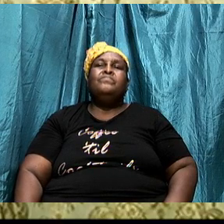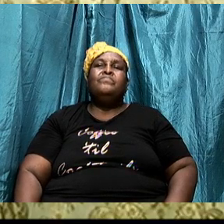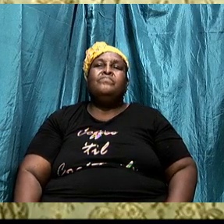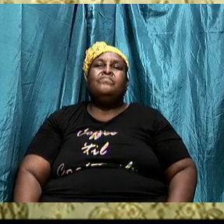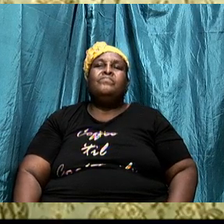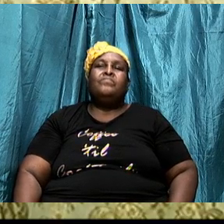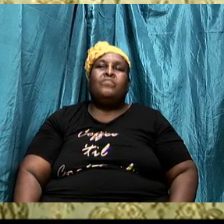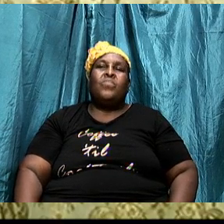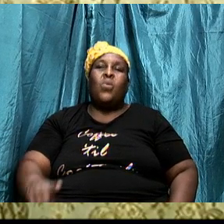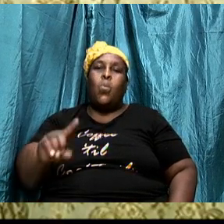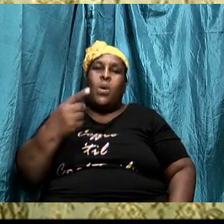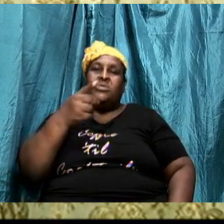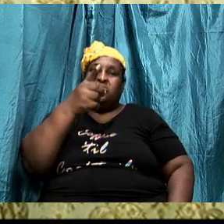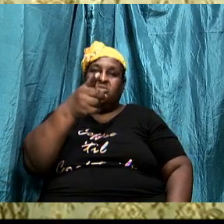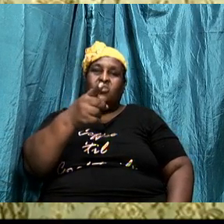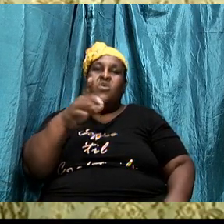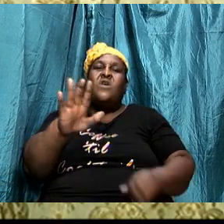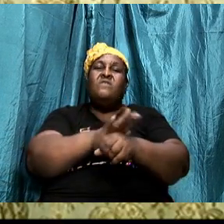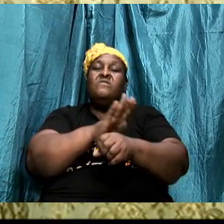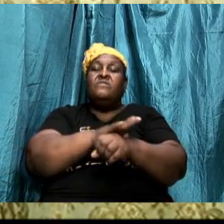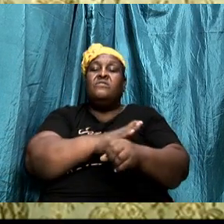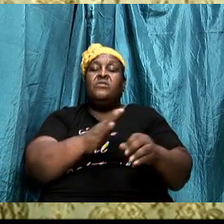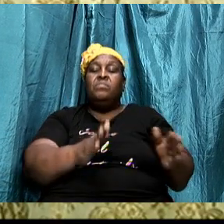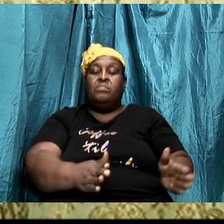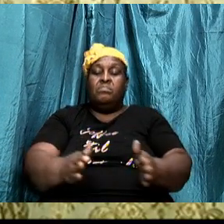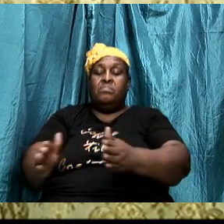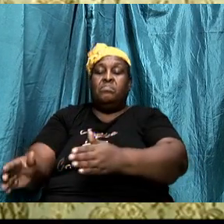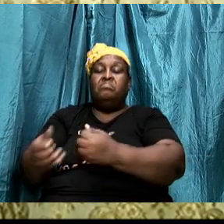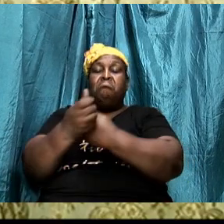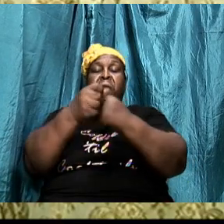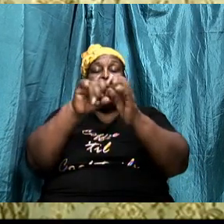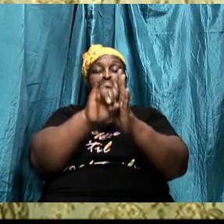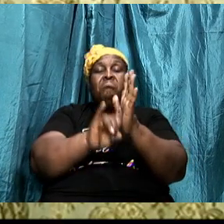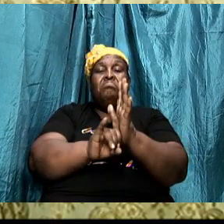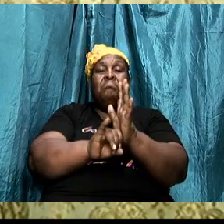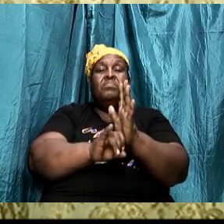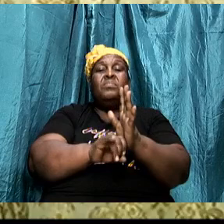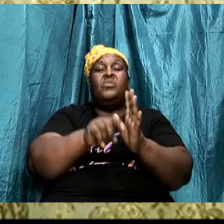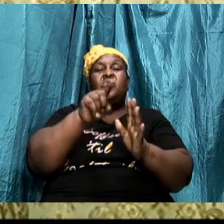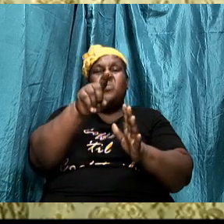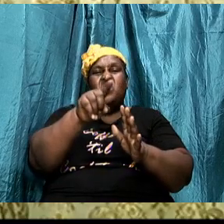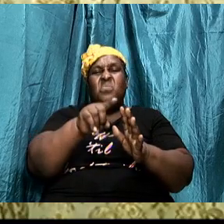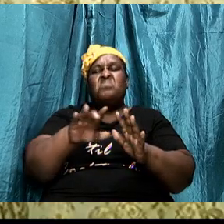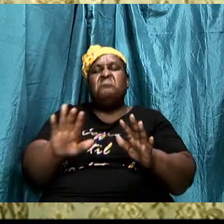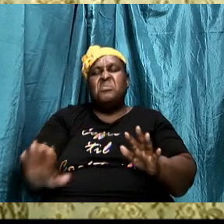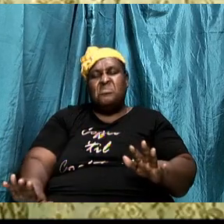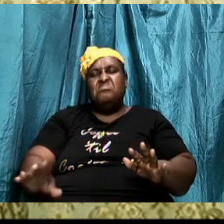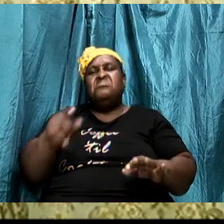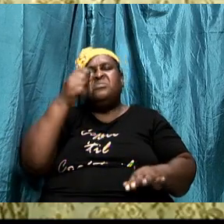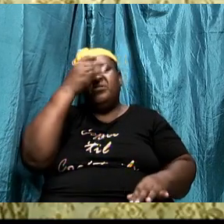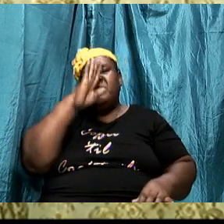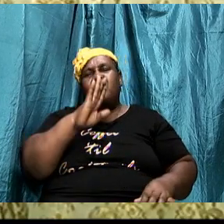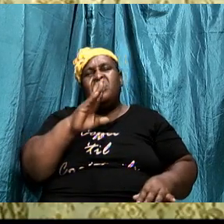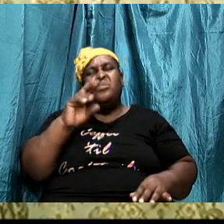once you have fulfilled the plan of salvation you are a child it doesn't matter